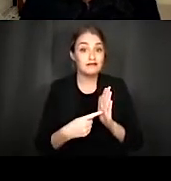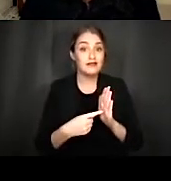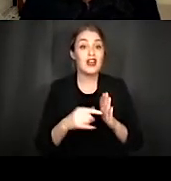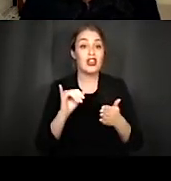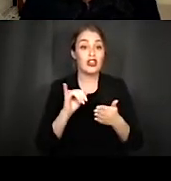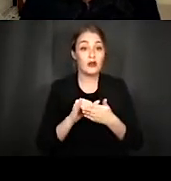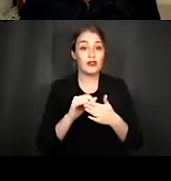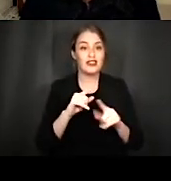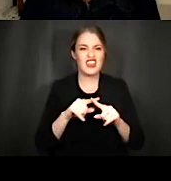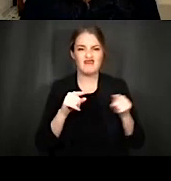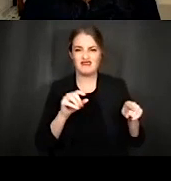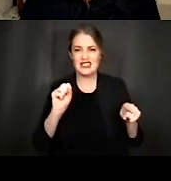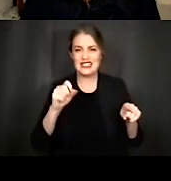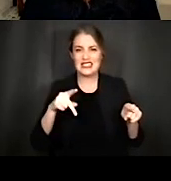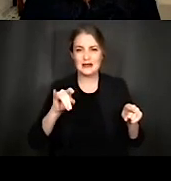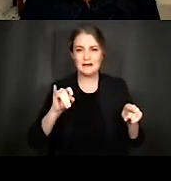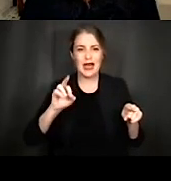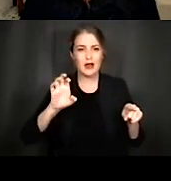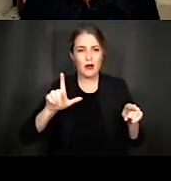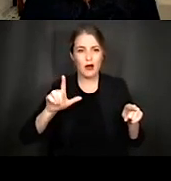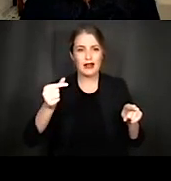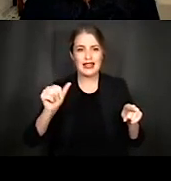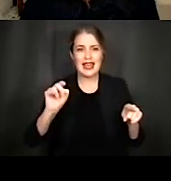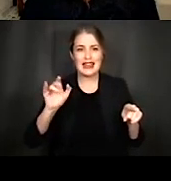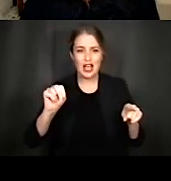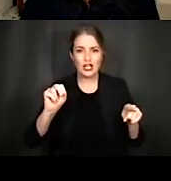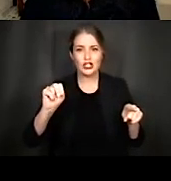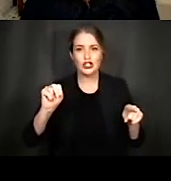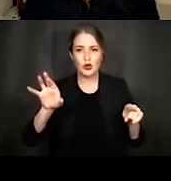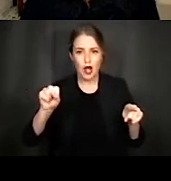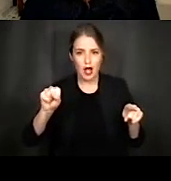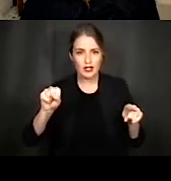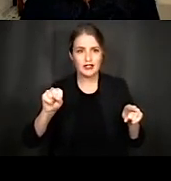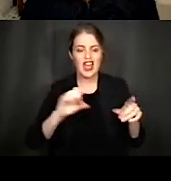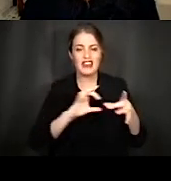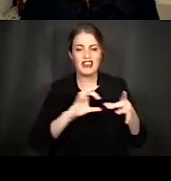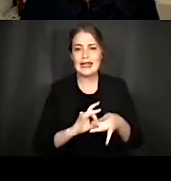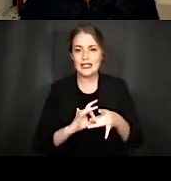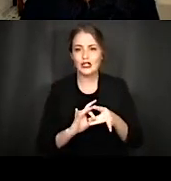neurons, which are highlighted here in blue, and are connected to the bottom of these hair cells.